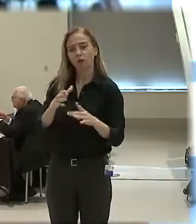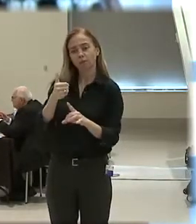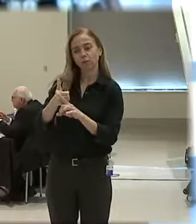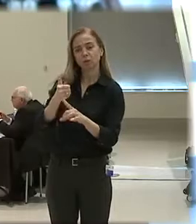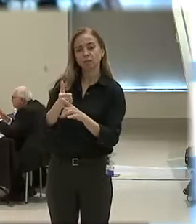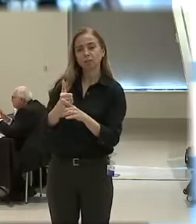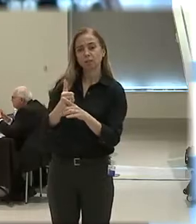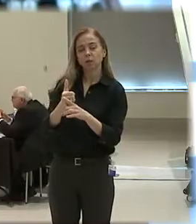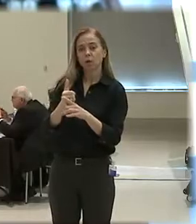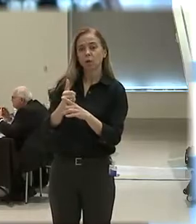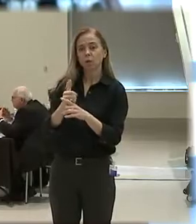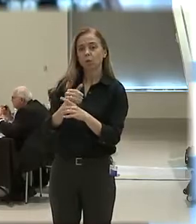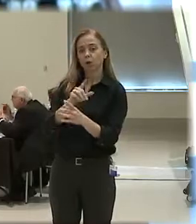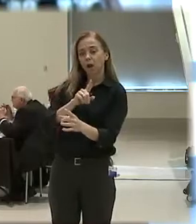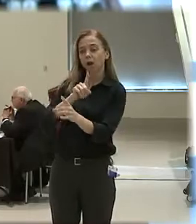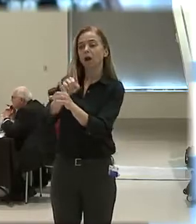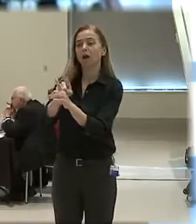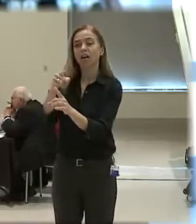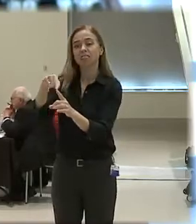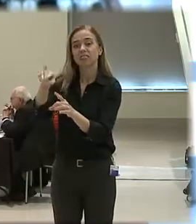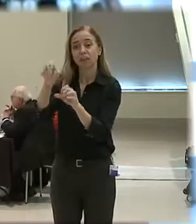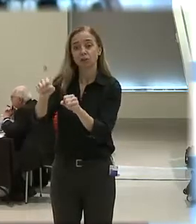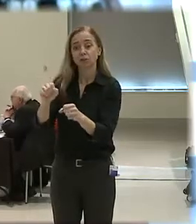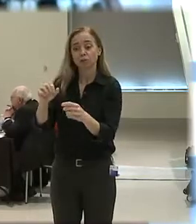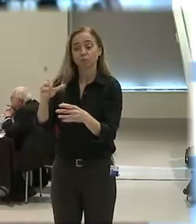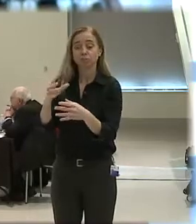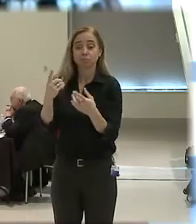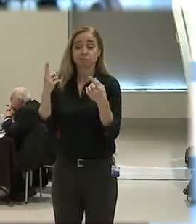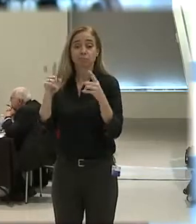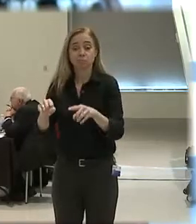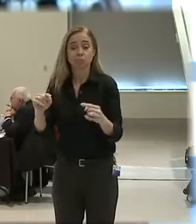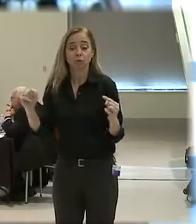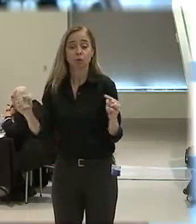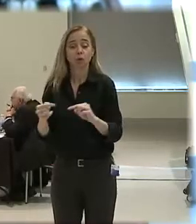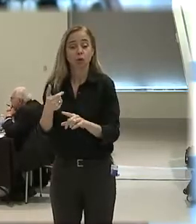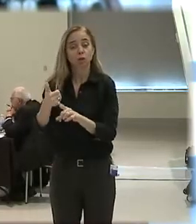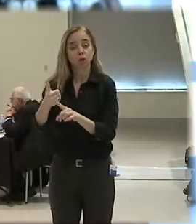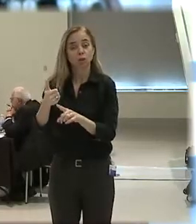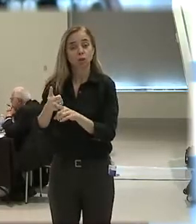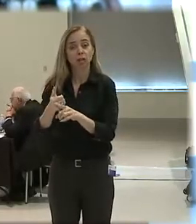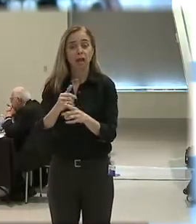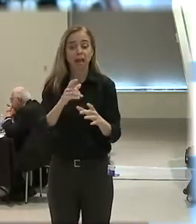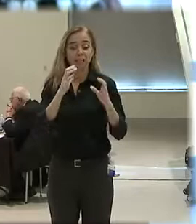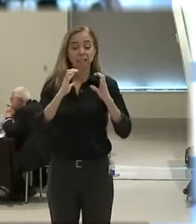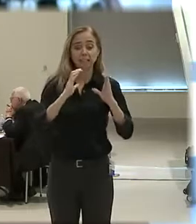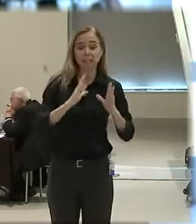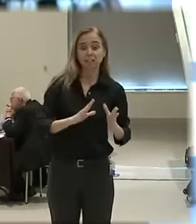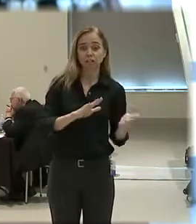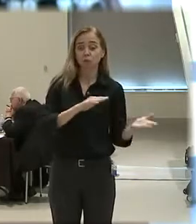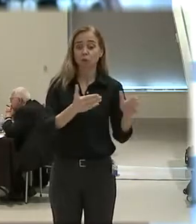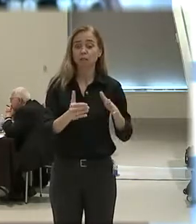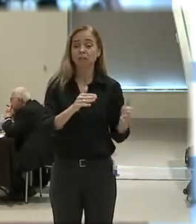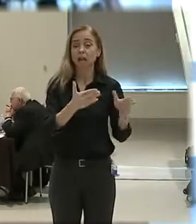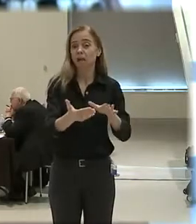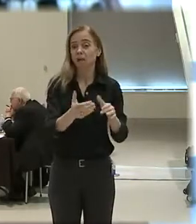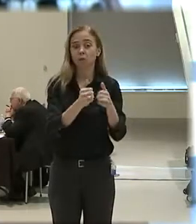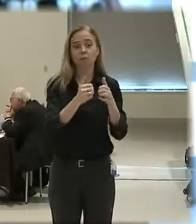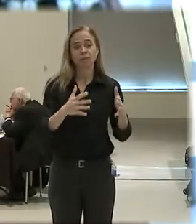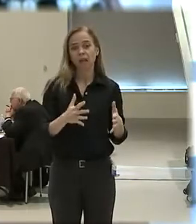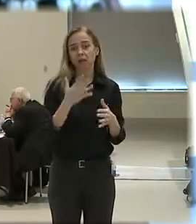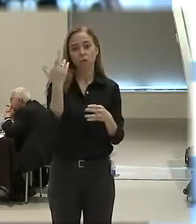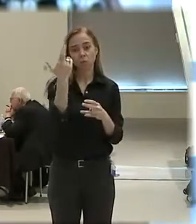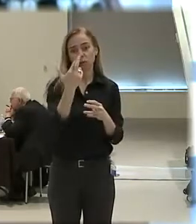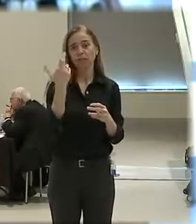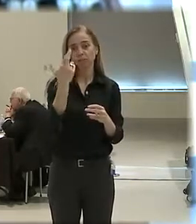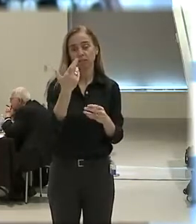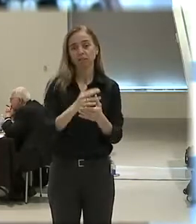themselves in positions where they could get hurt and the citizens were dying needlessly. Officers would position